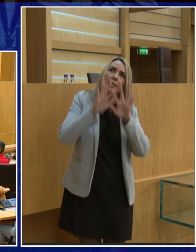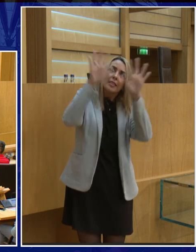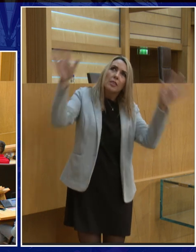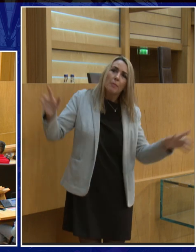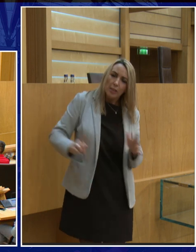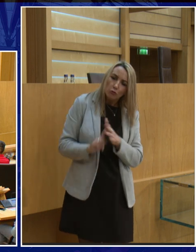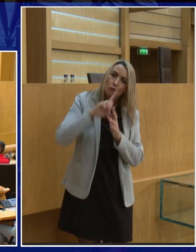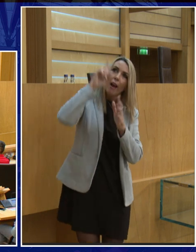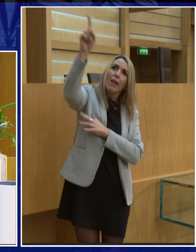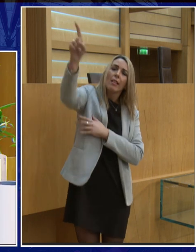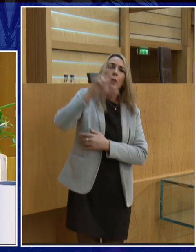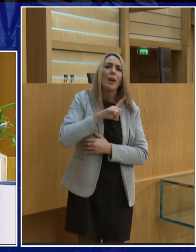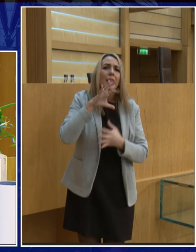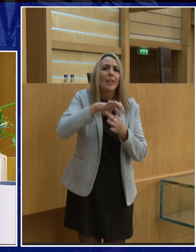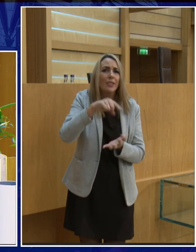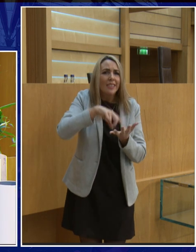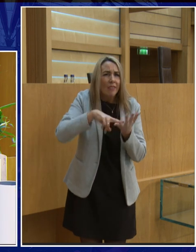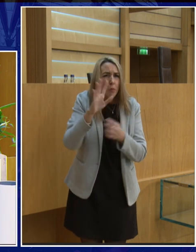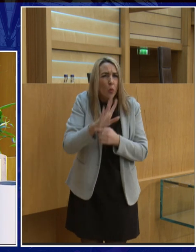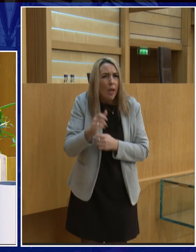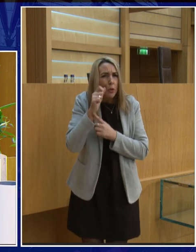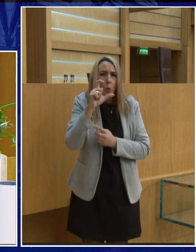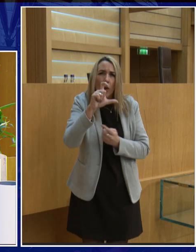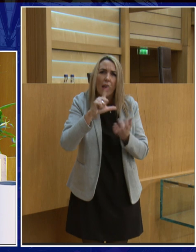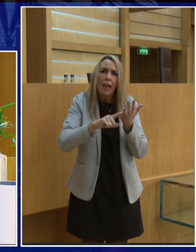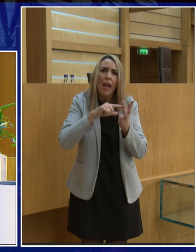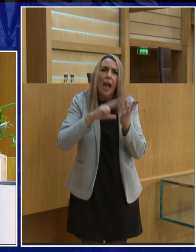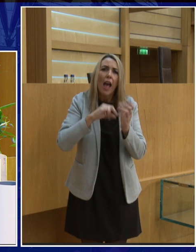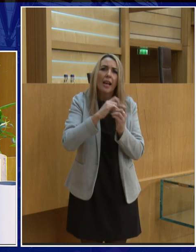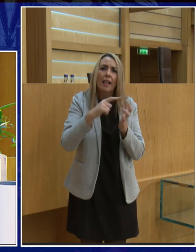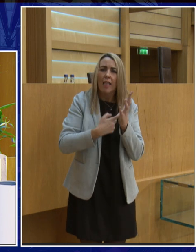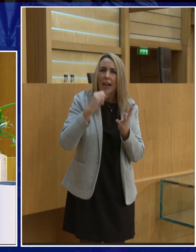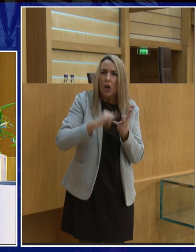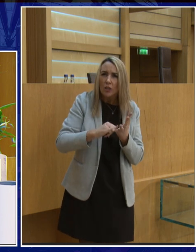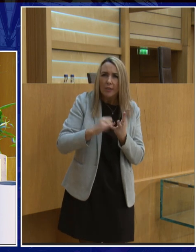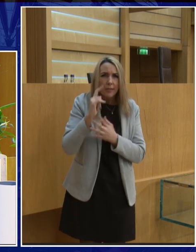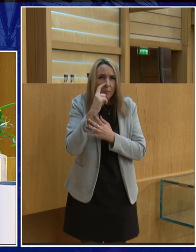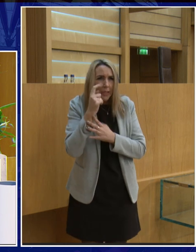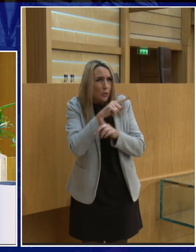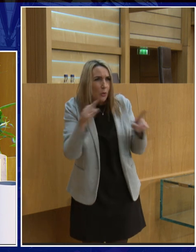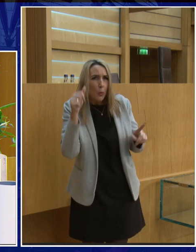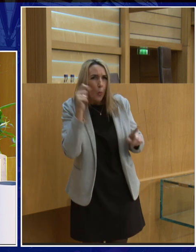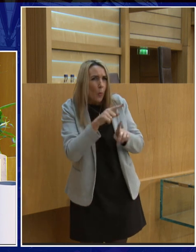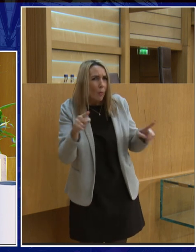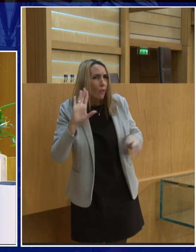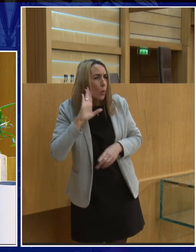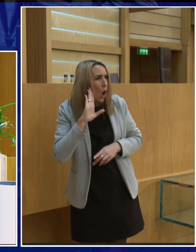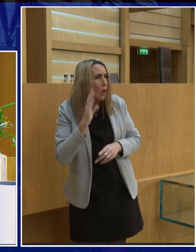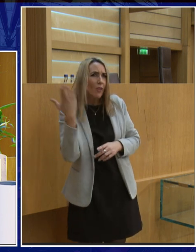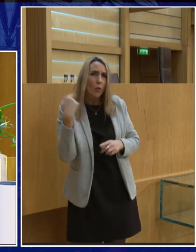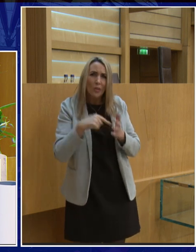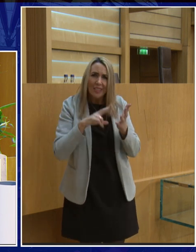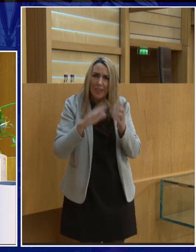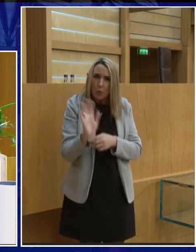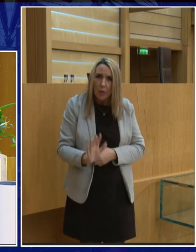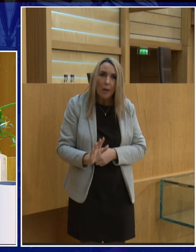the Clangers. Who knows who the Clangers are? Hands up if you know who the Clangers are. Oh, there we go. Can you